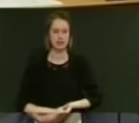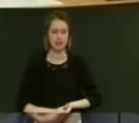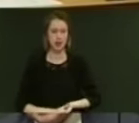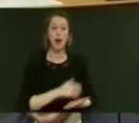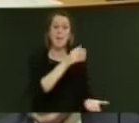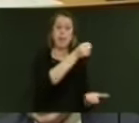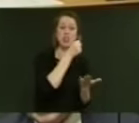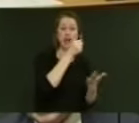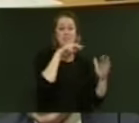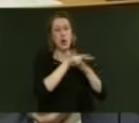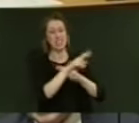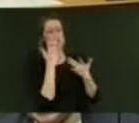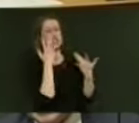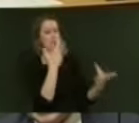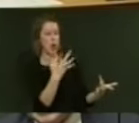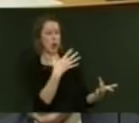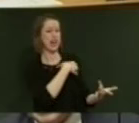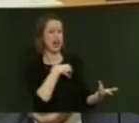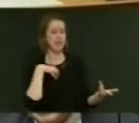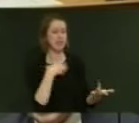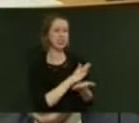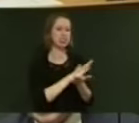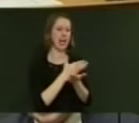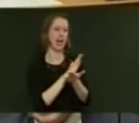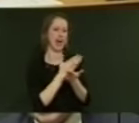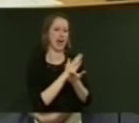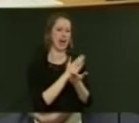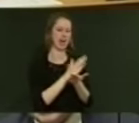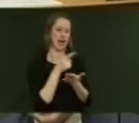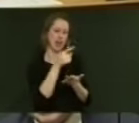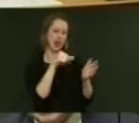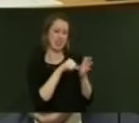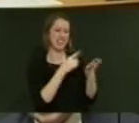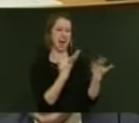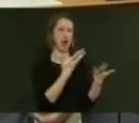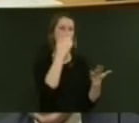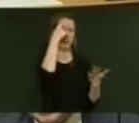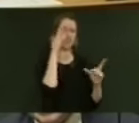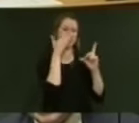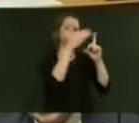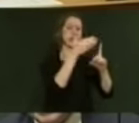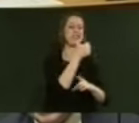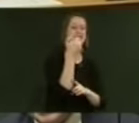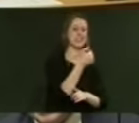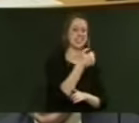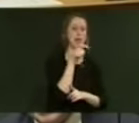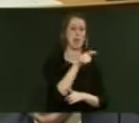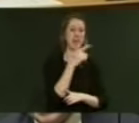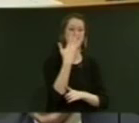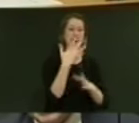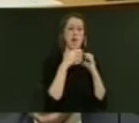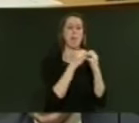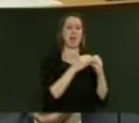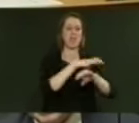Budget forecasts show that the Government's share of that cost is now expected to be $16.5